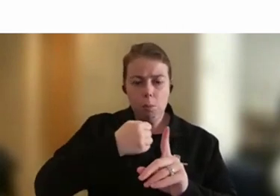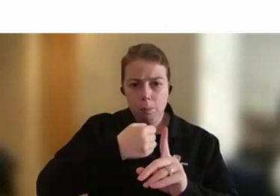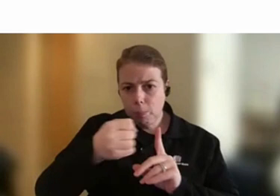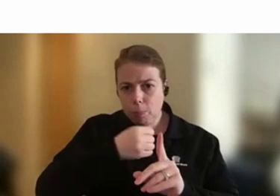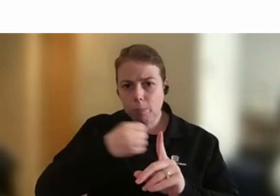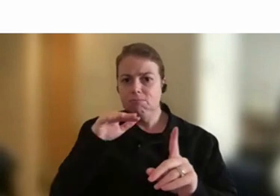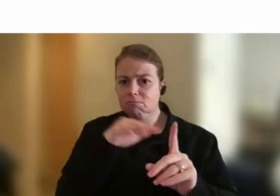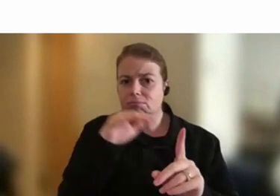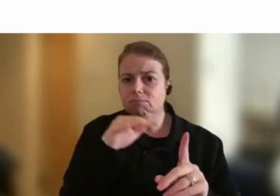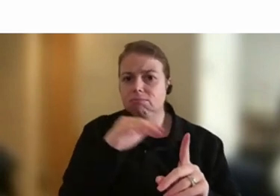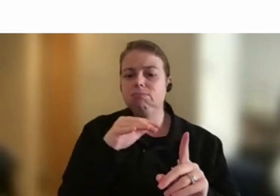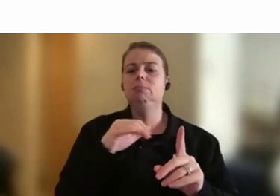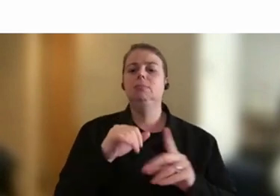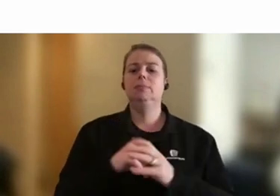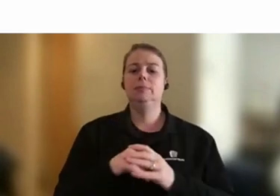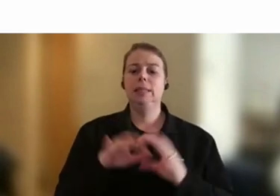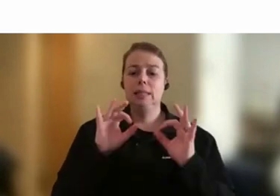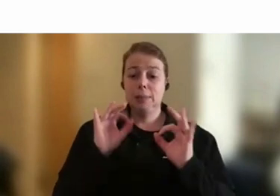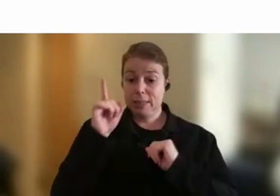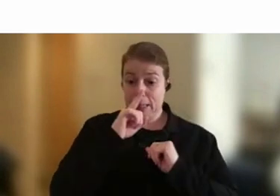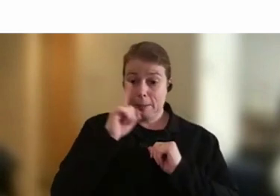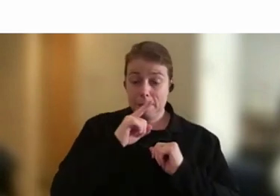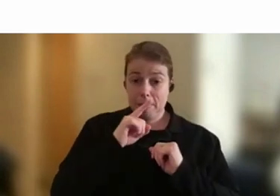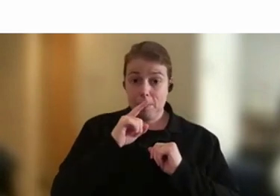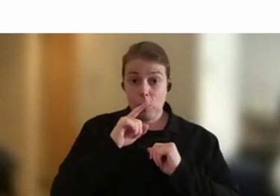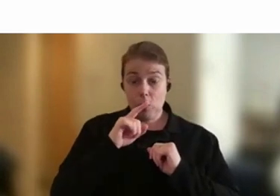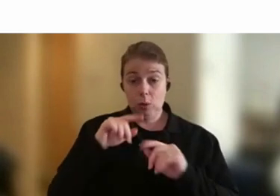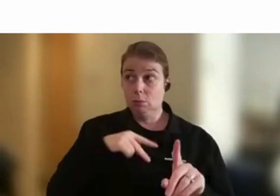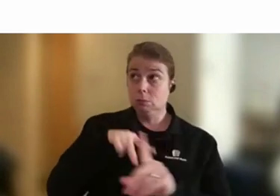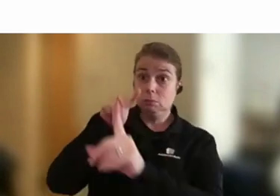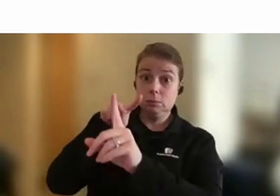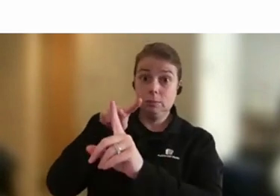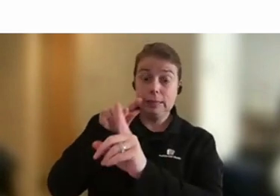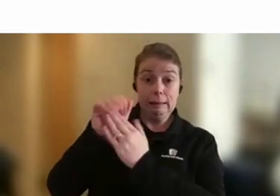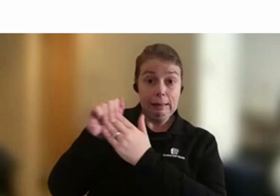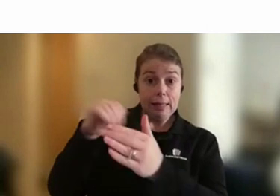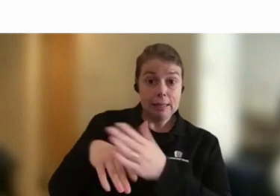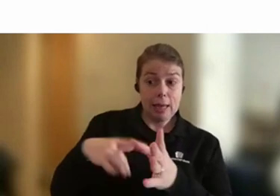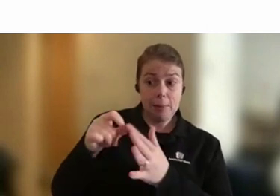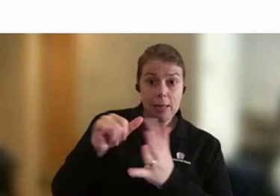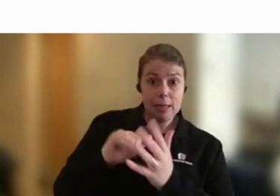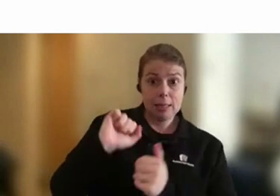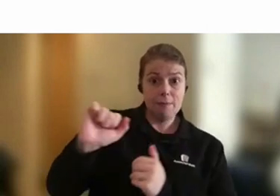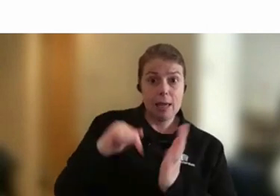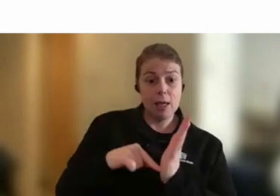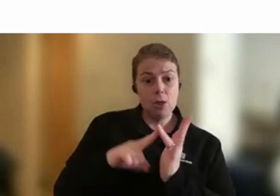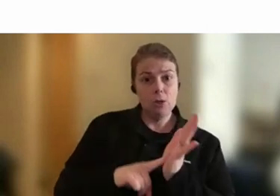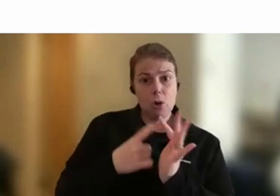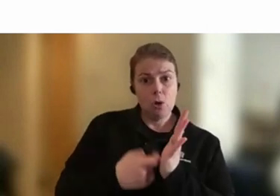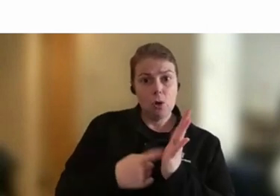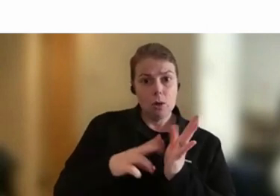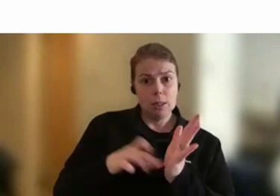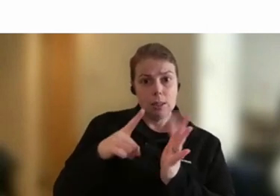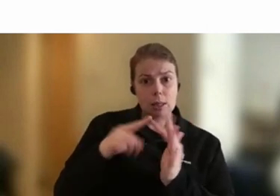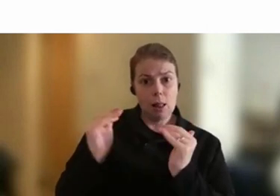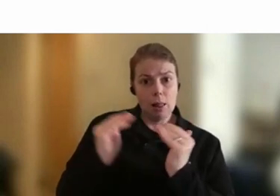I think that particularly people look to leaders within the APS about kind of what that tolerance level is. And I think it's really important that we are